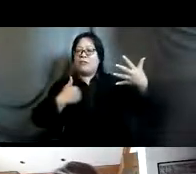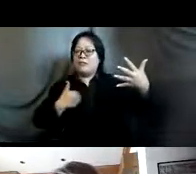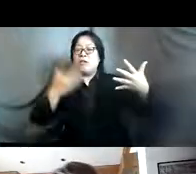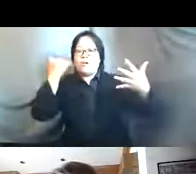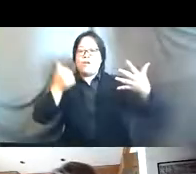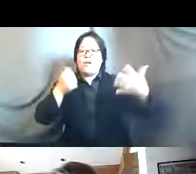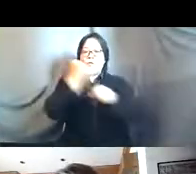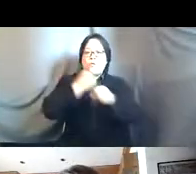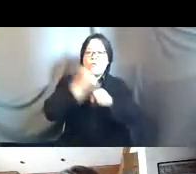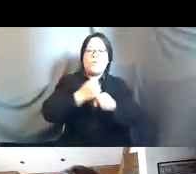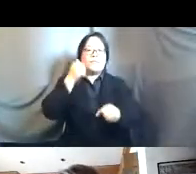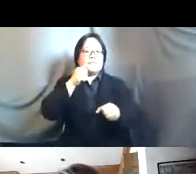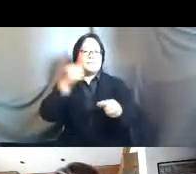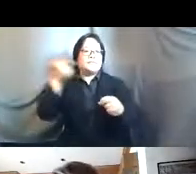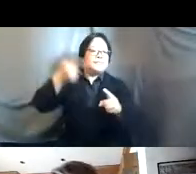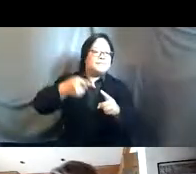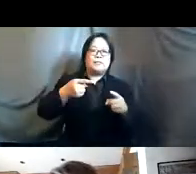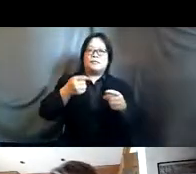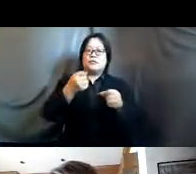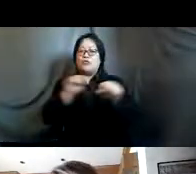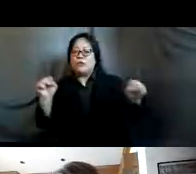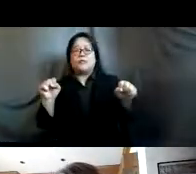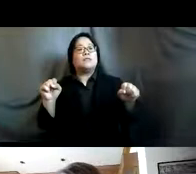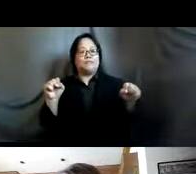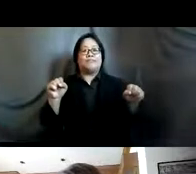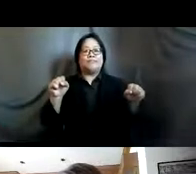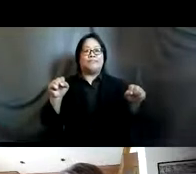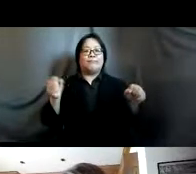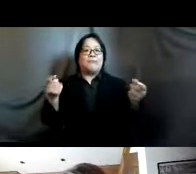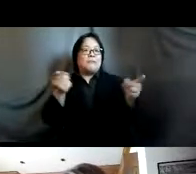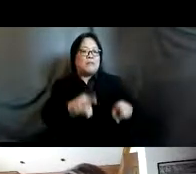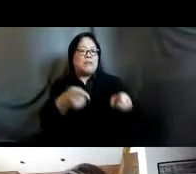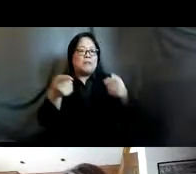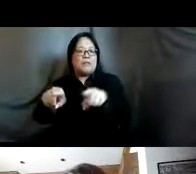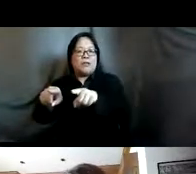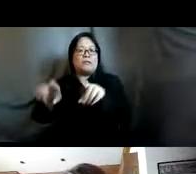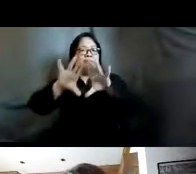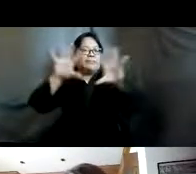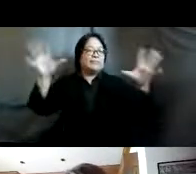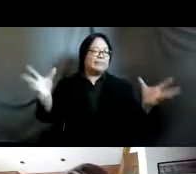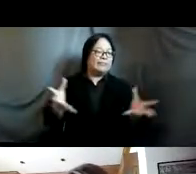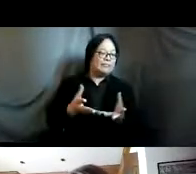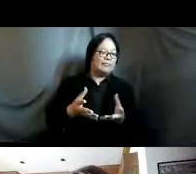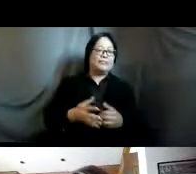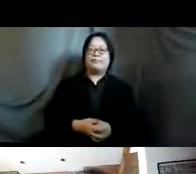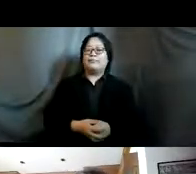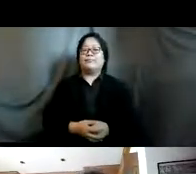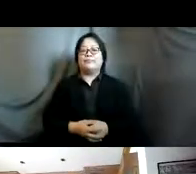peace and security particularly in a crisis setting is paramount across the world that the coalitions are set to undertake